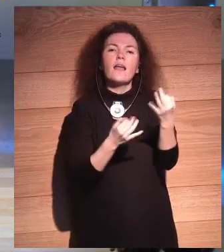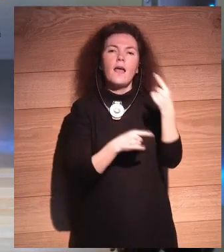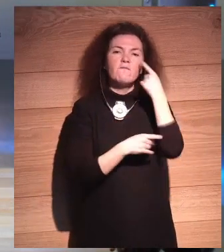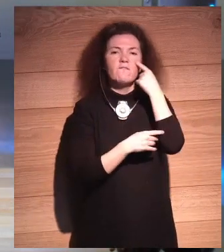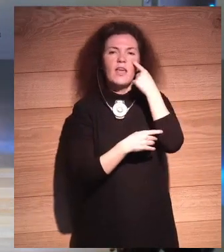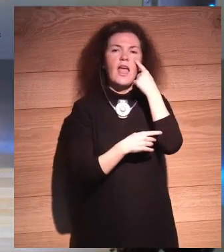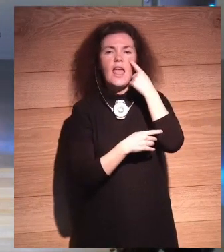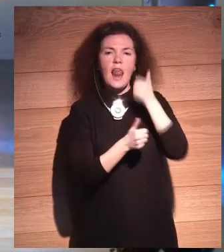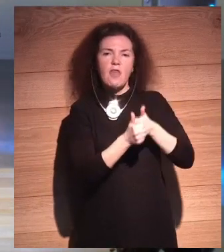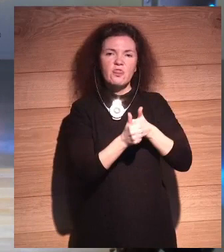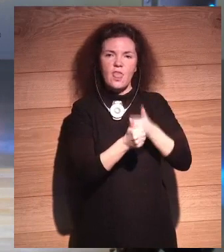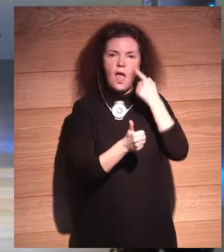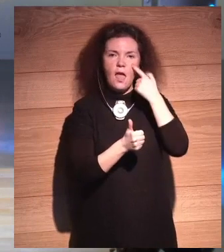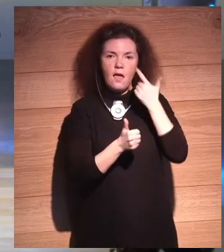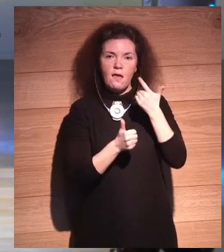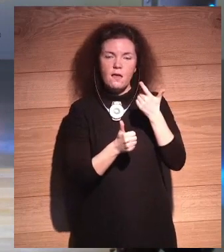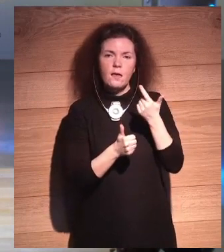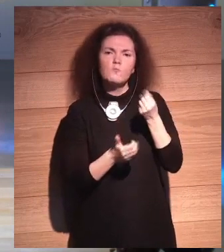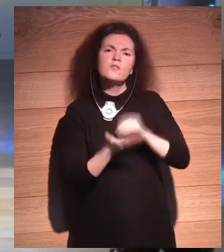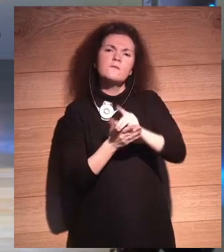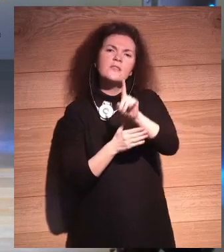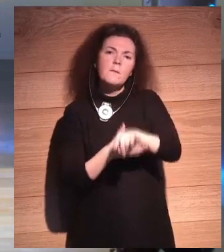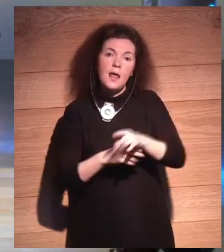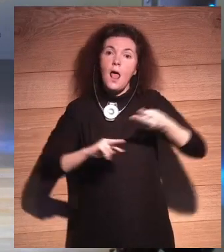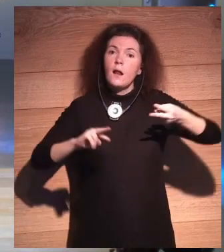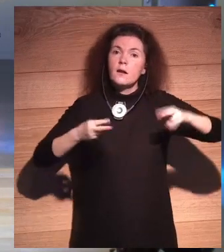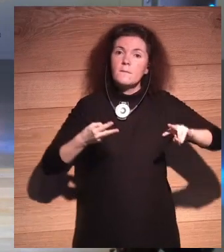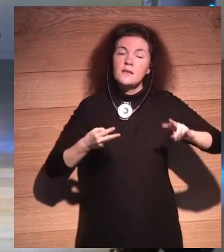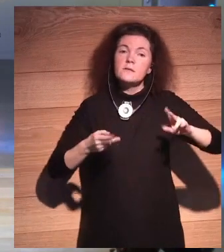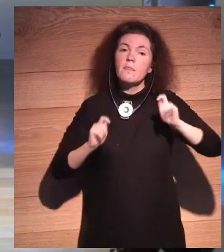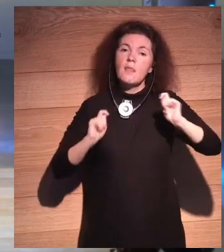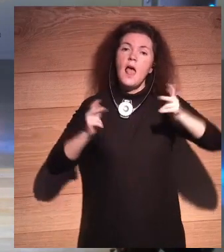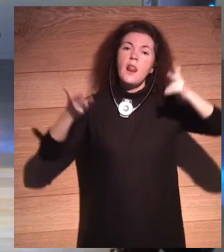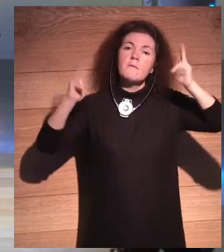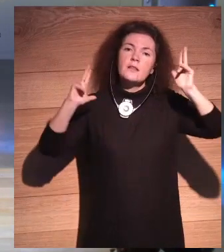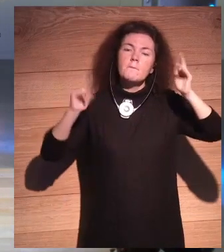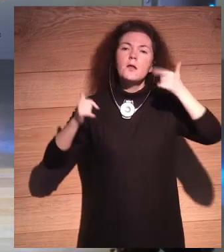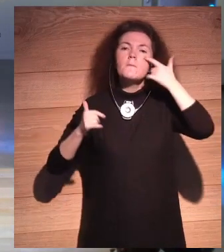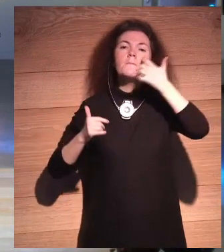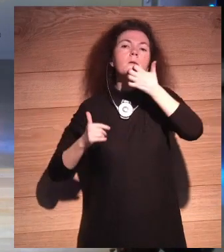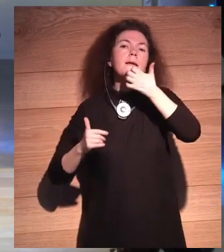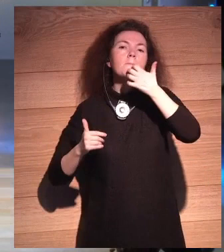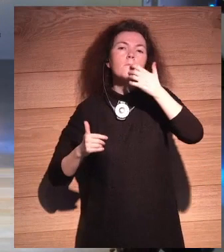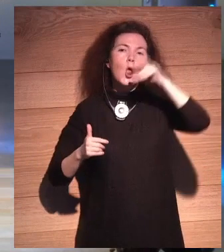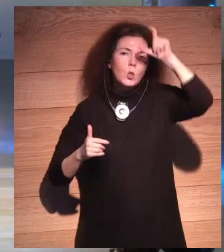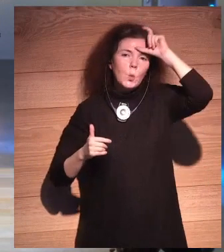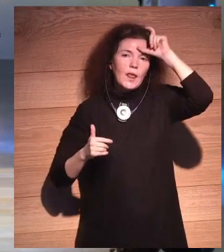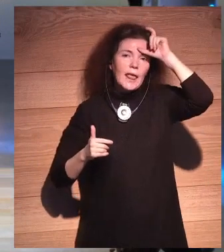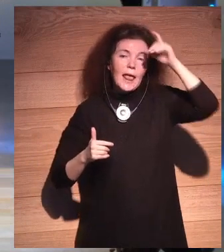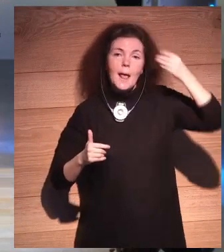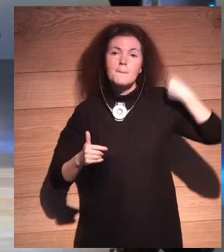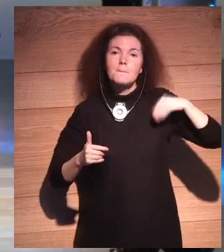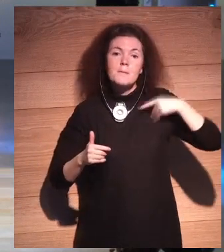In many ways, it's also the opposite. It's freedom, right? But look at Turkey. The same technology that was used for Turkish people to